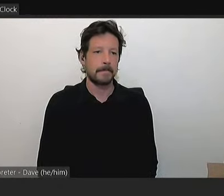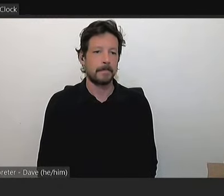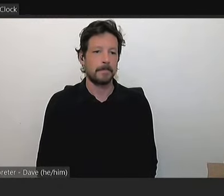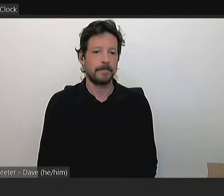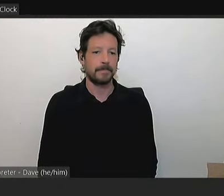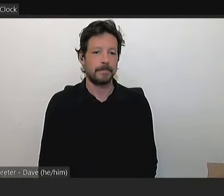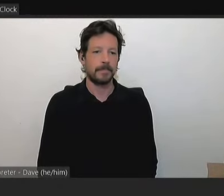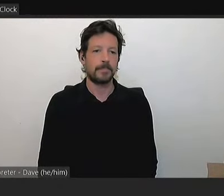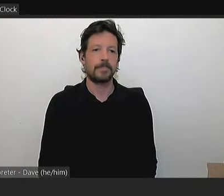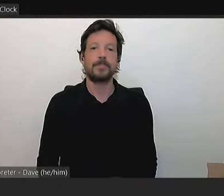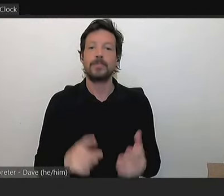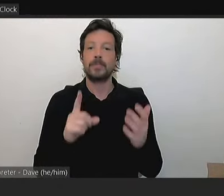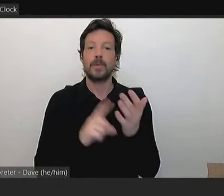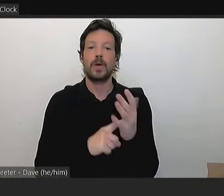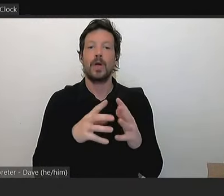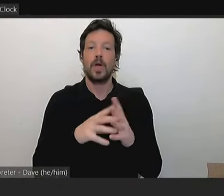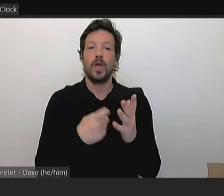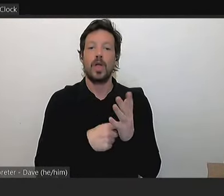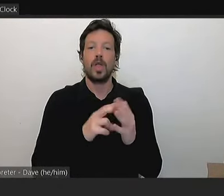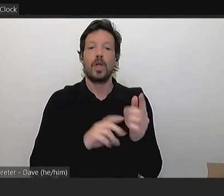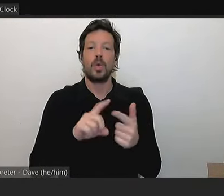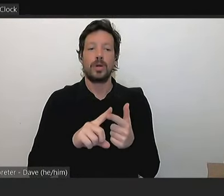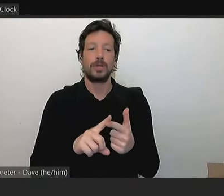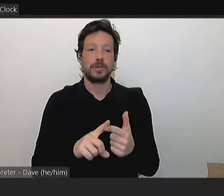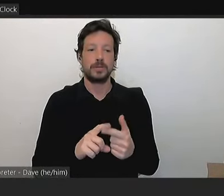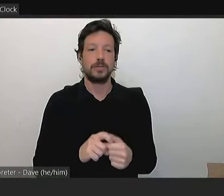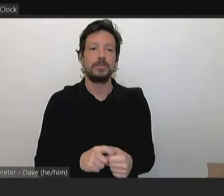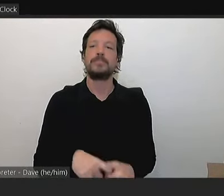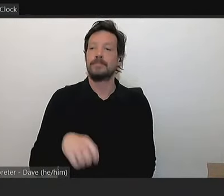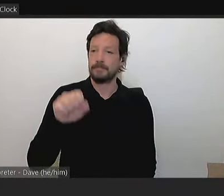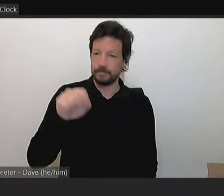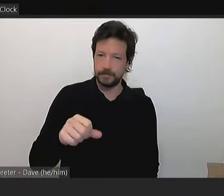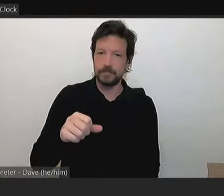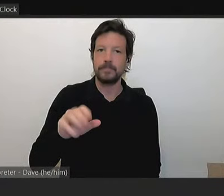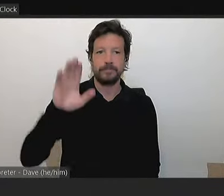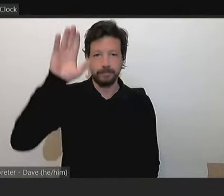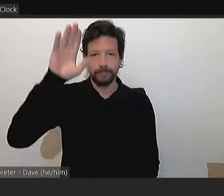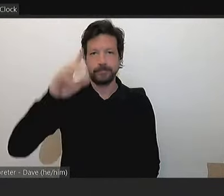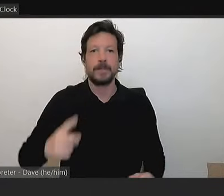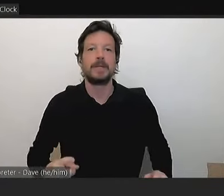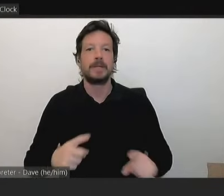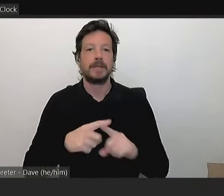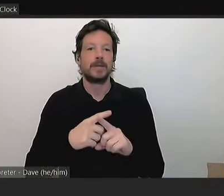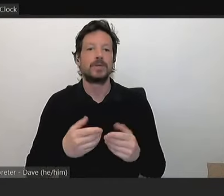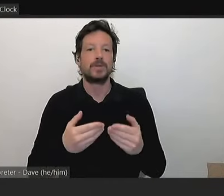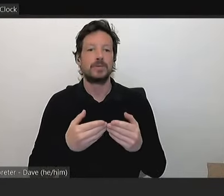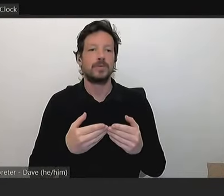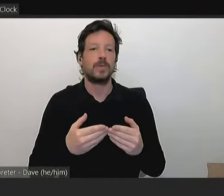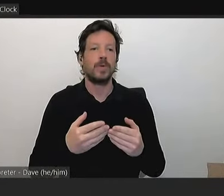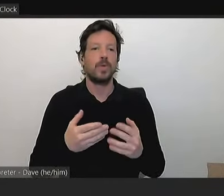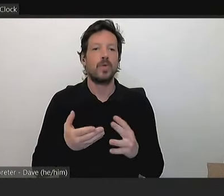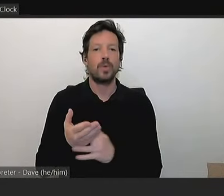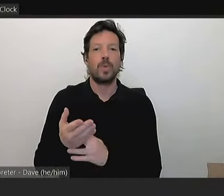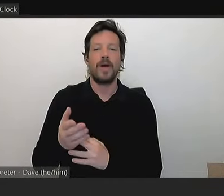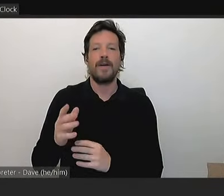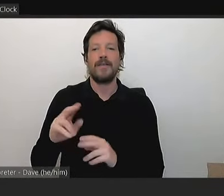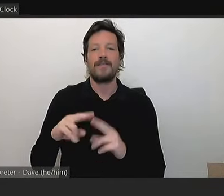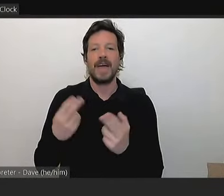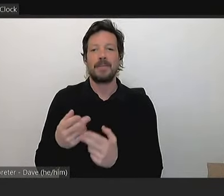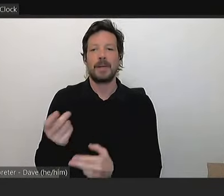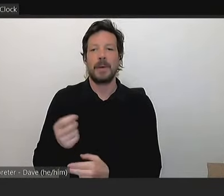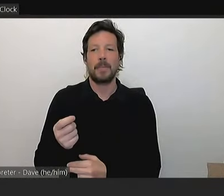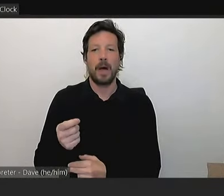Councillor Lawrence. Yes, Mayor Williams. I'd like to declare I have a general conflict through a direct family member with residential amenity